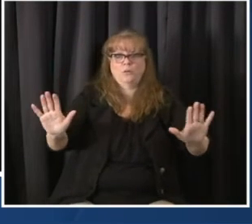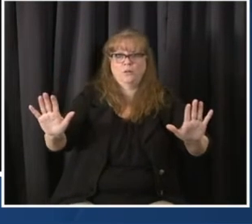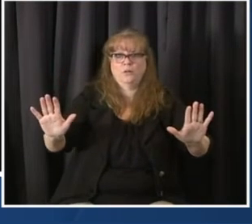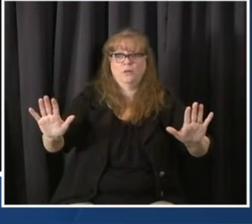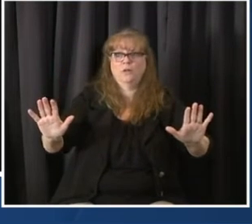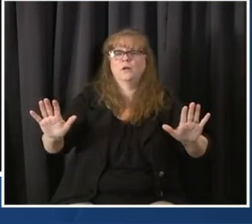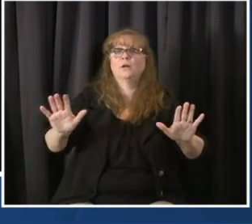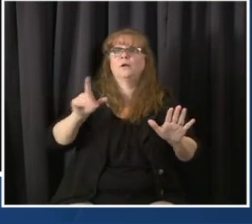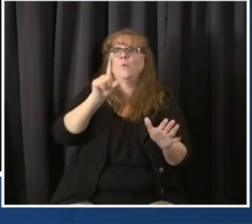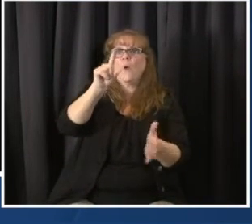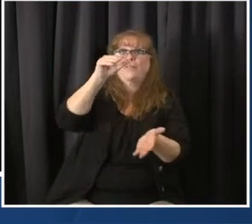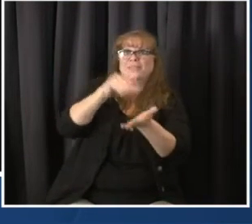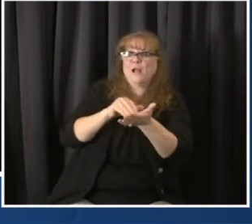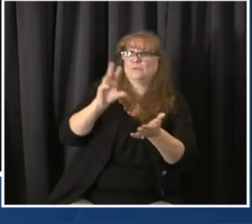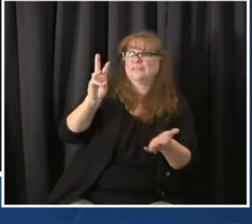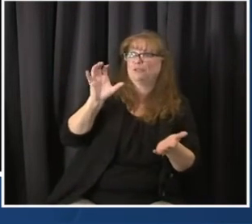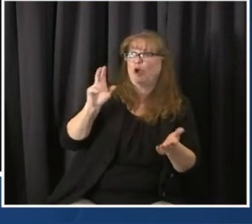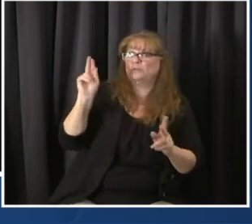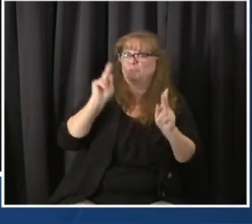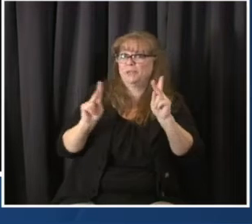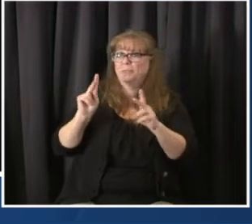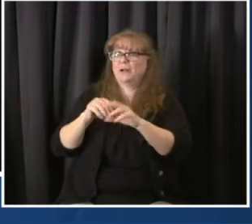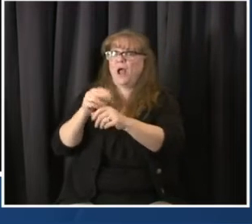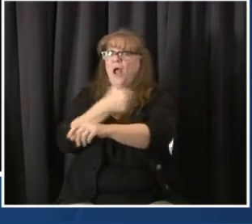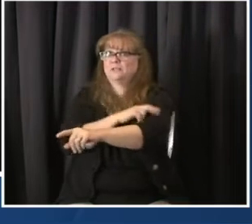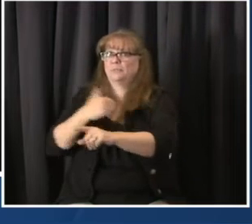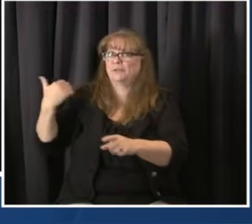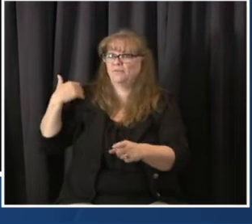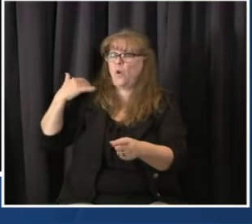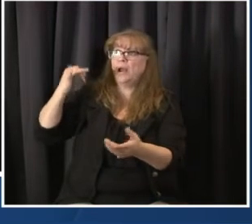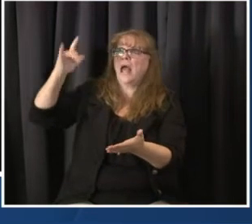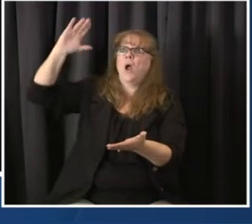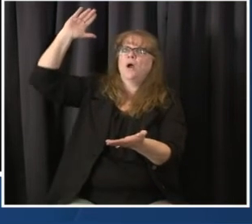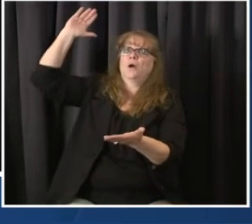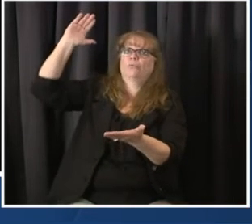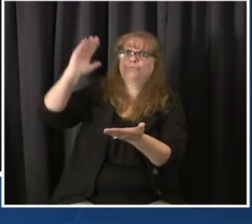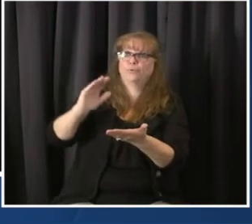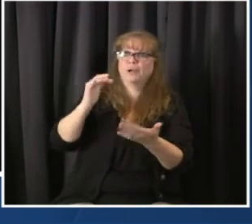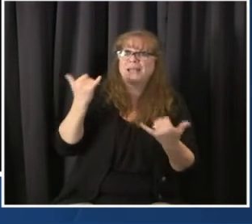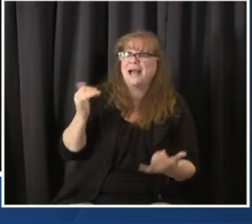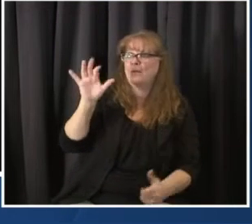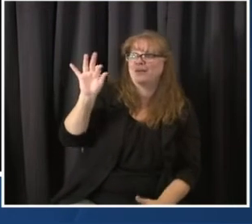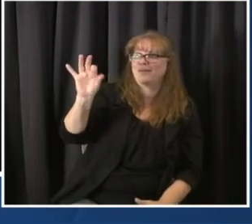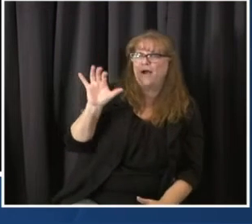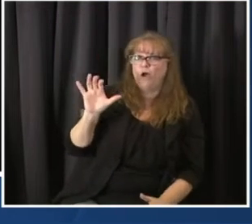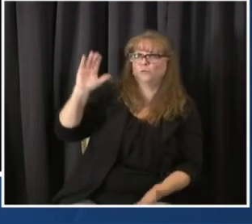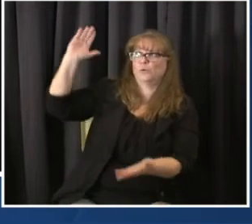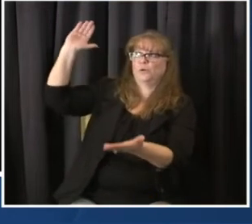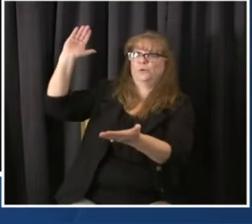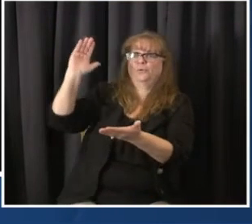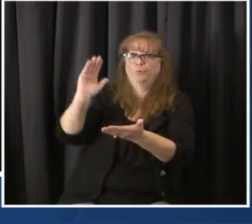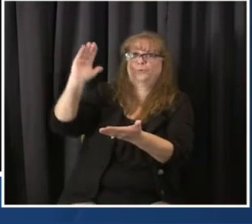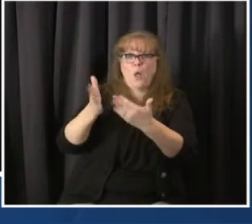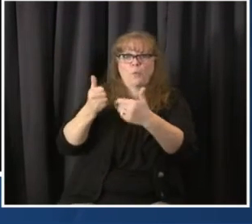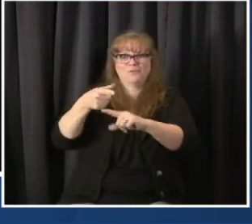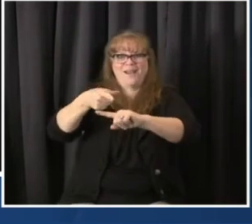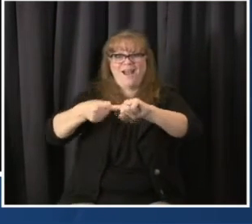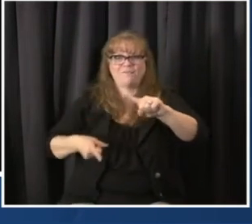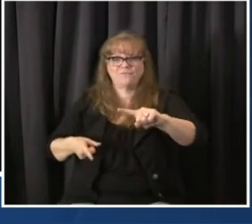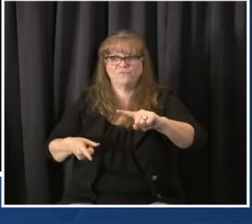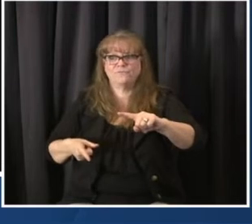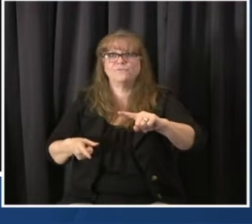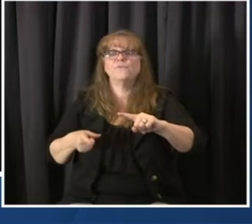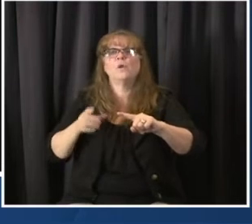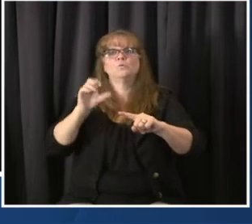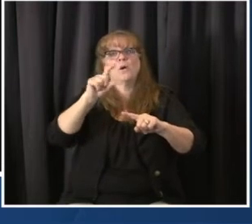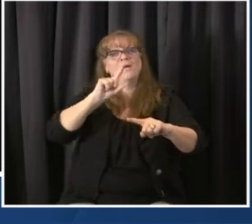took us out of that red alert category, and showed that we can have a little bit more of a sustainable way of living